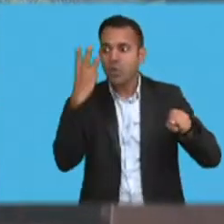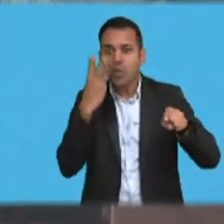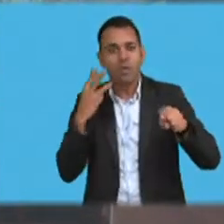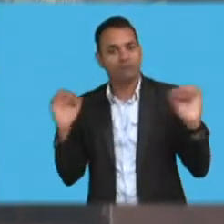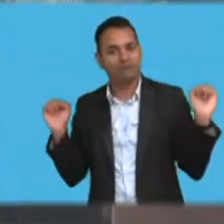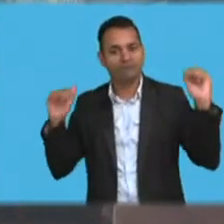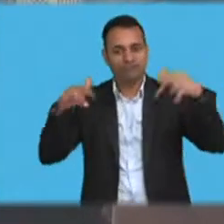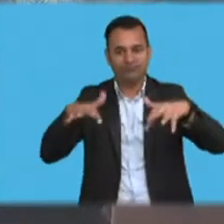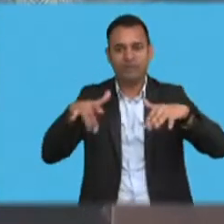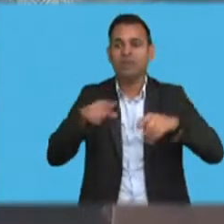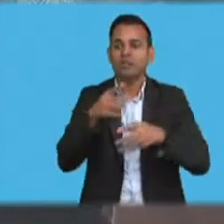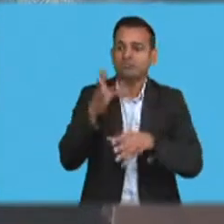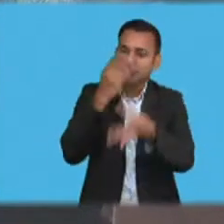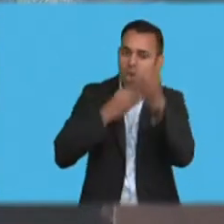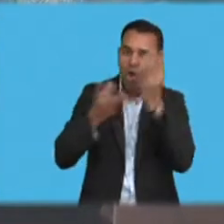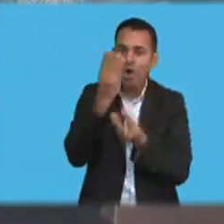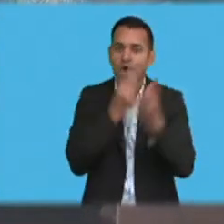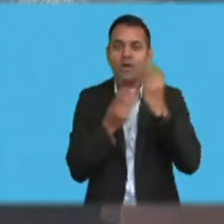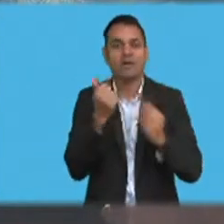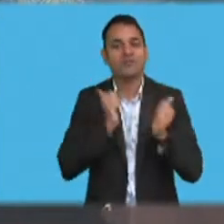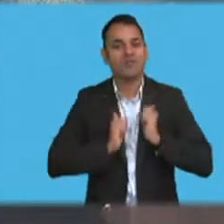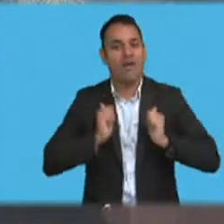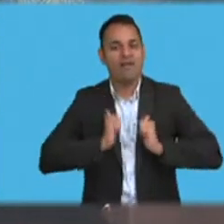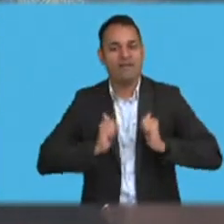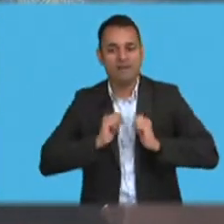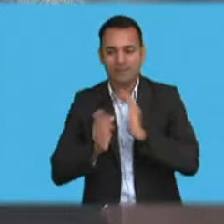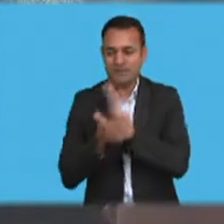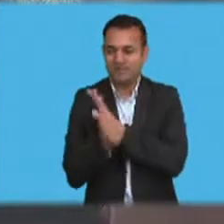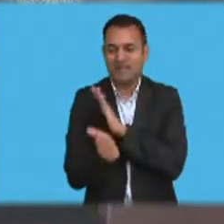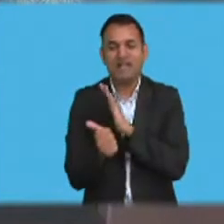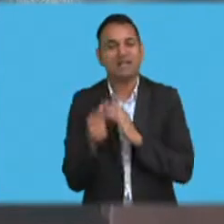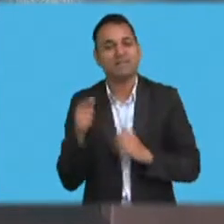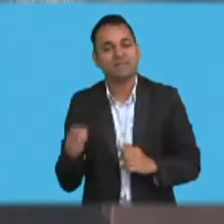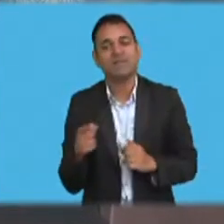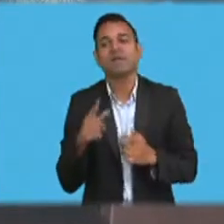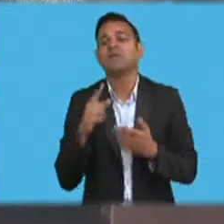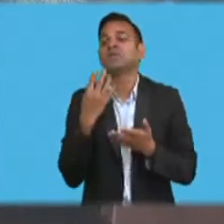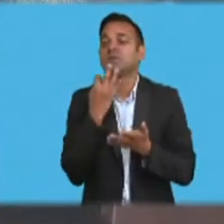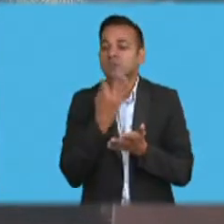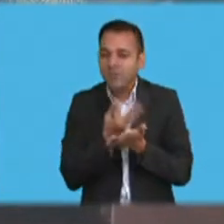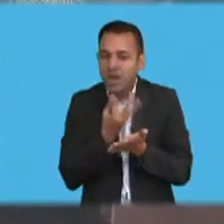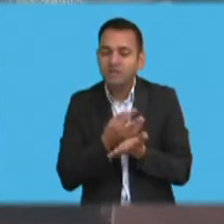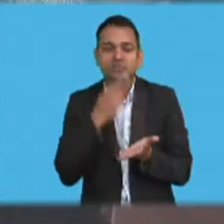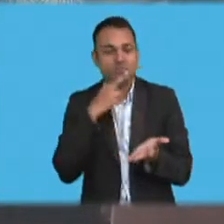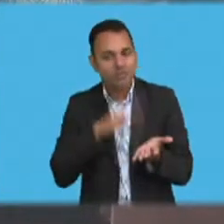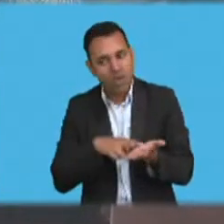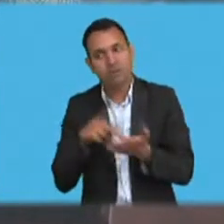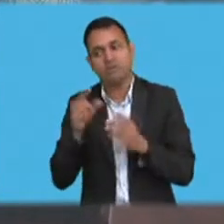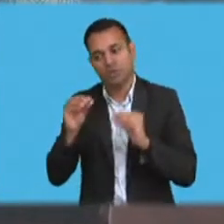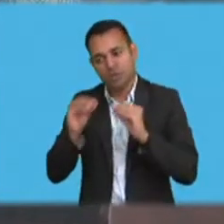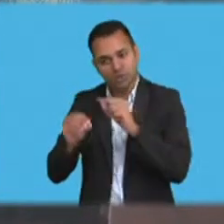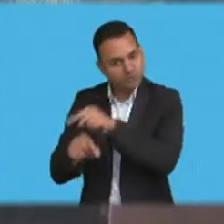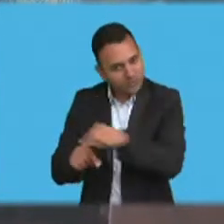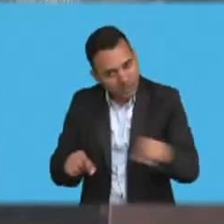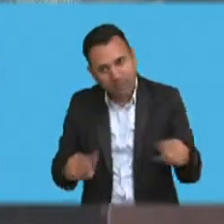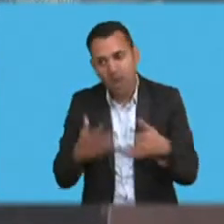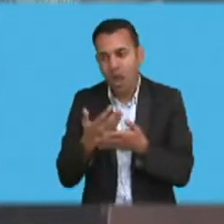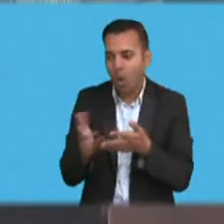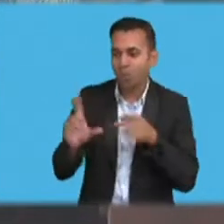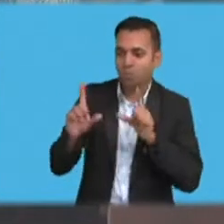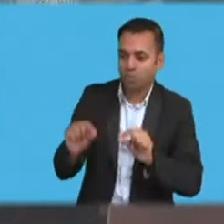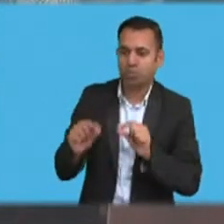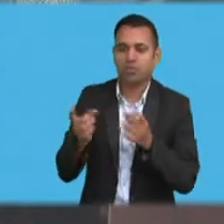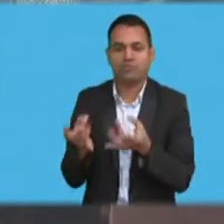importance of keeping daily financial records. Under this training, women are thought to be consignate